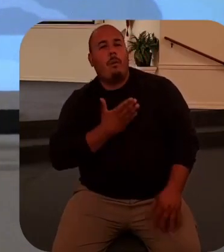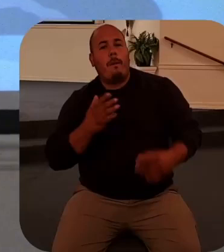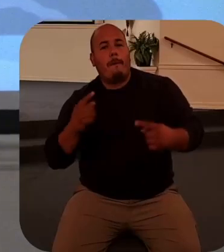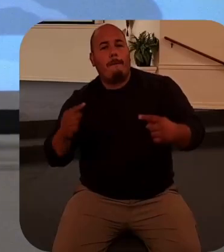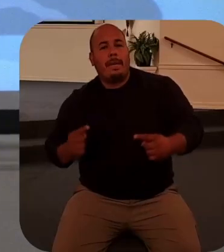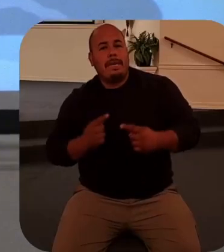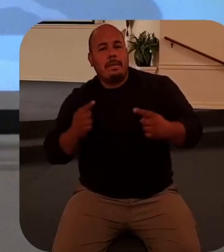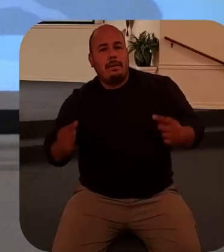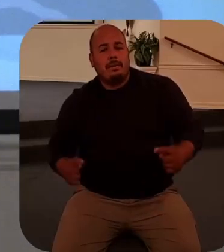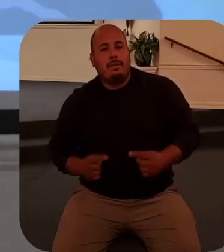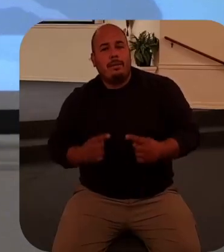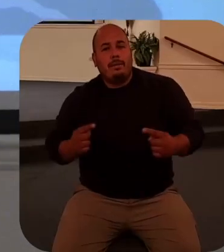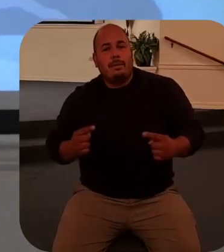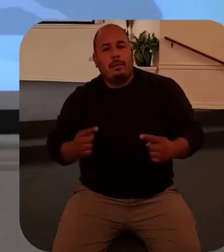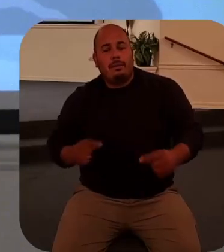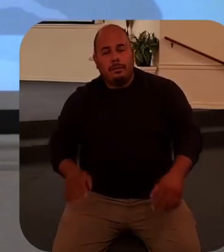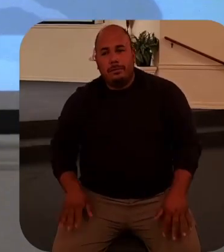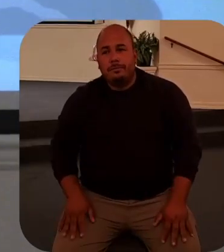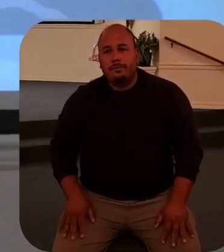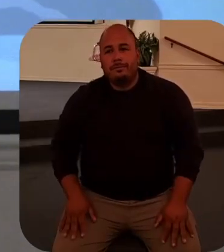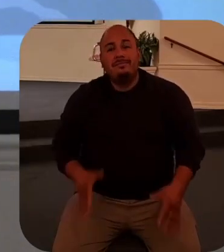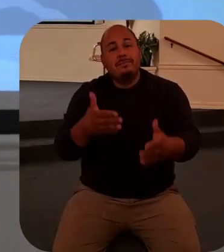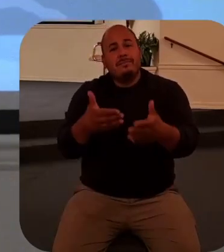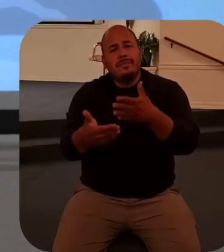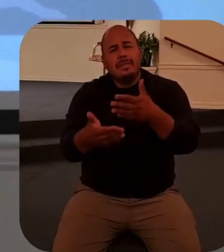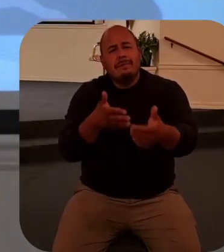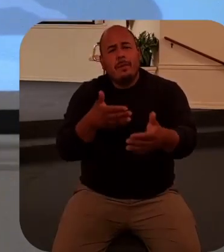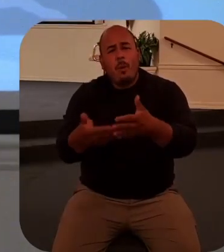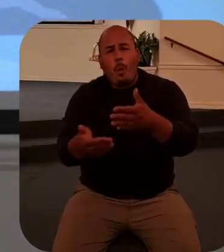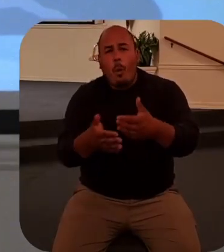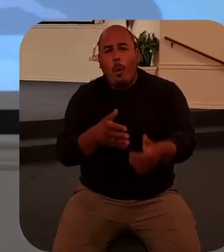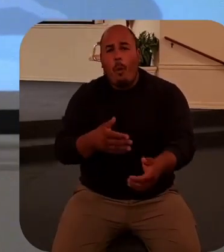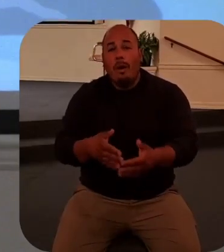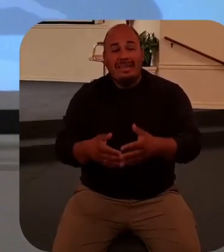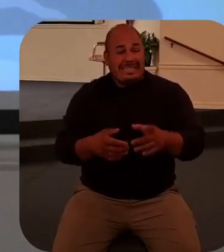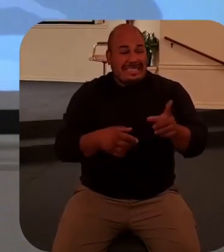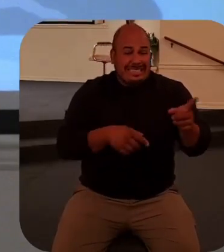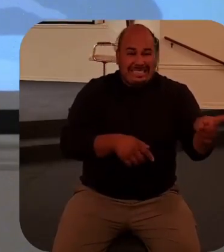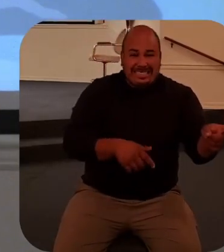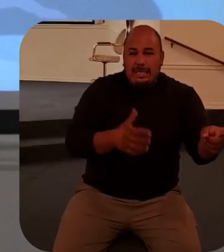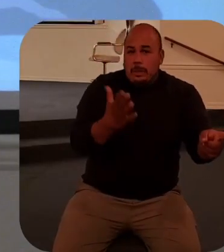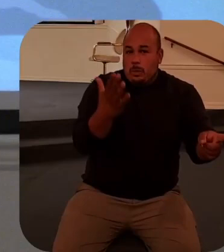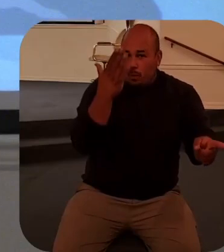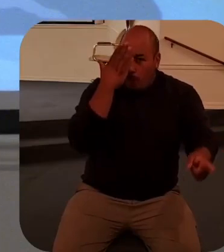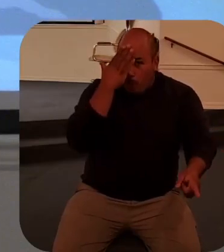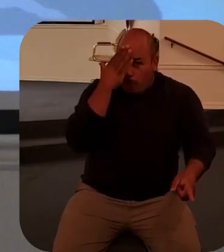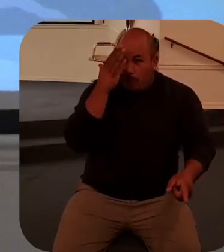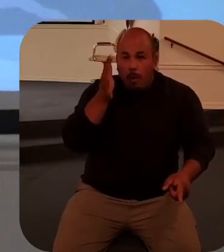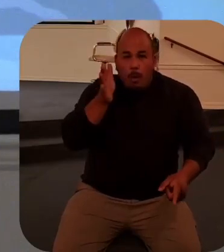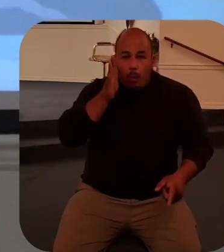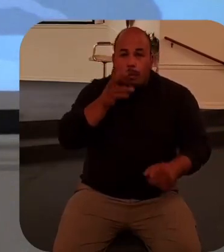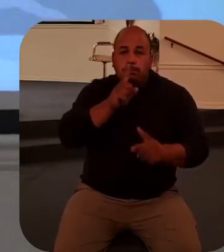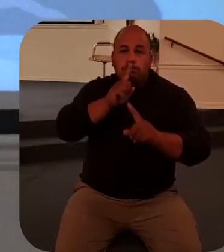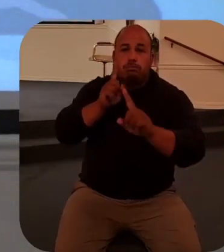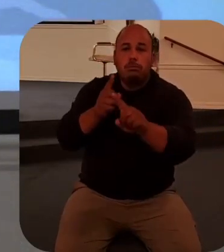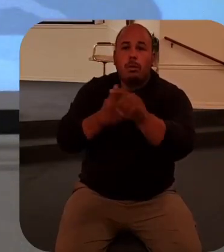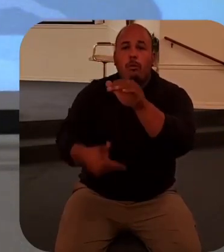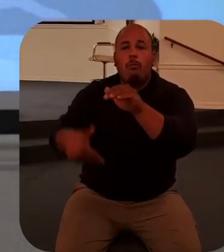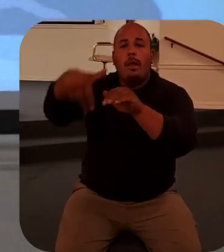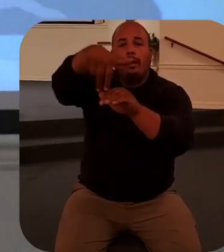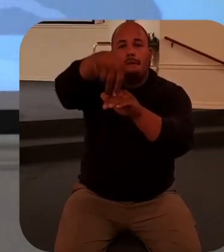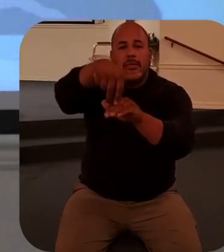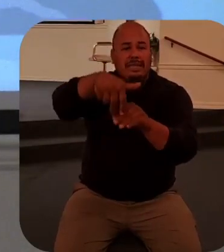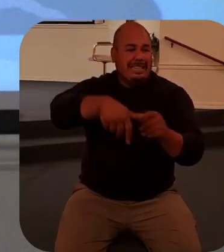Even though Jesus knows he is about to raise Lazarus back to life, he joins these people he loves in their moment of sorrow.